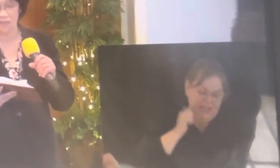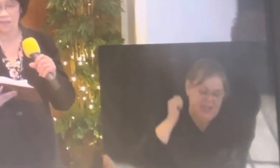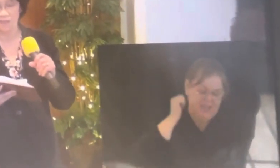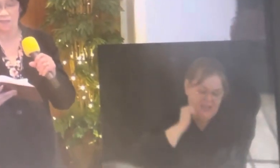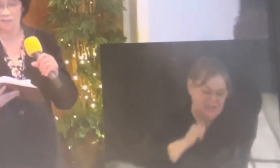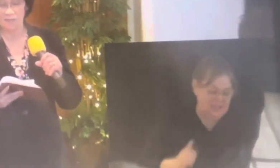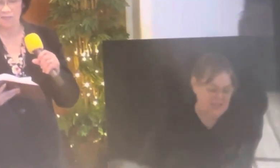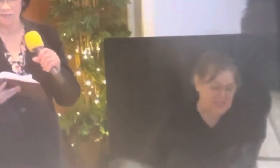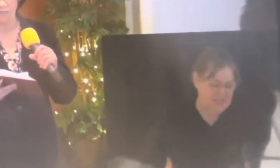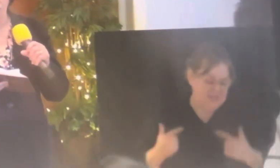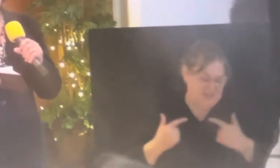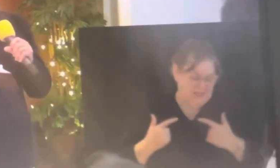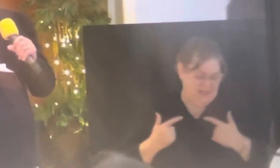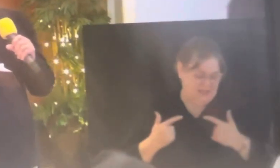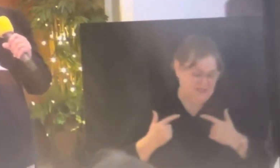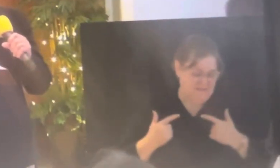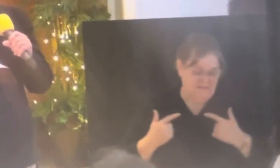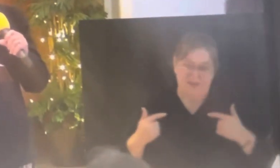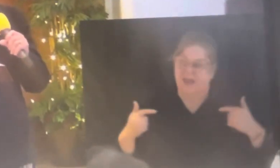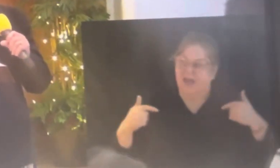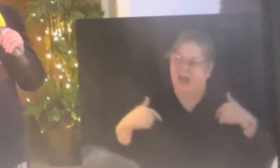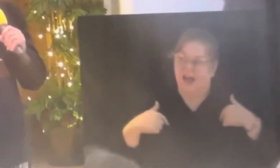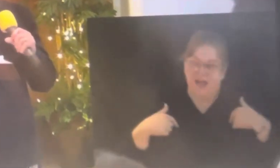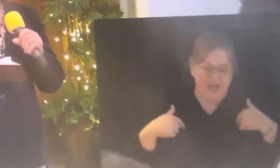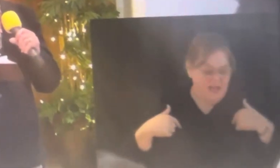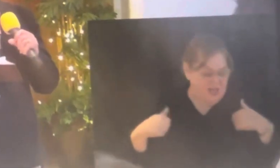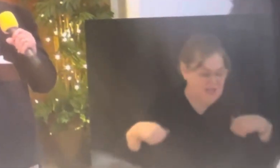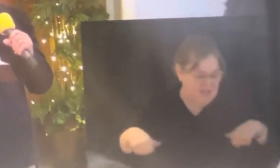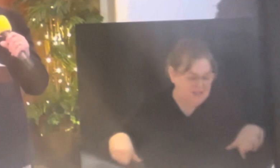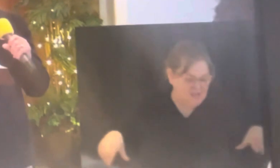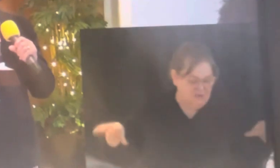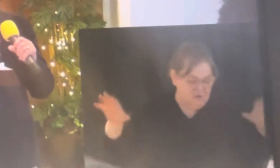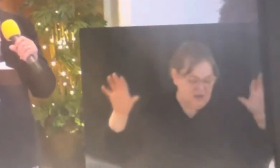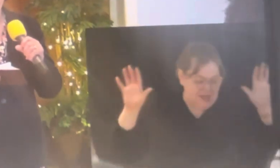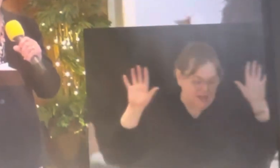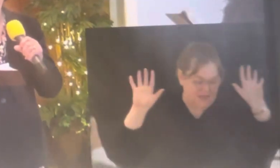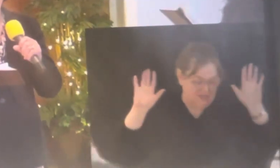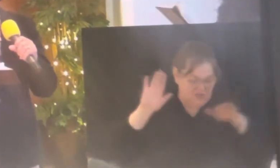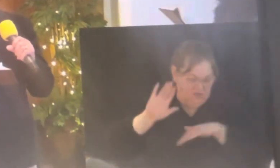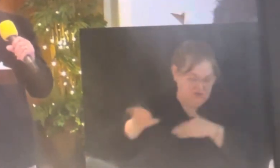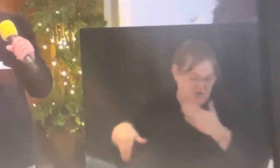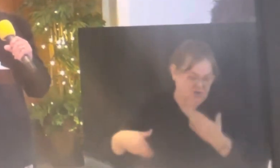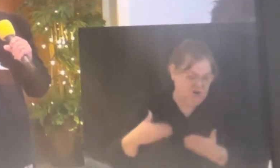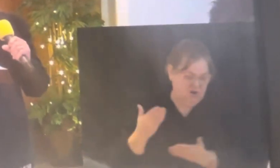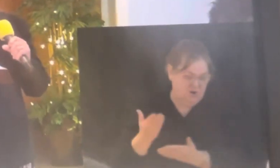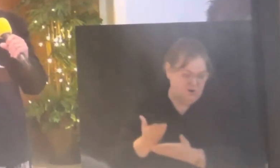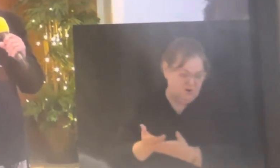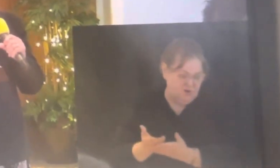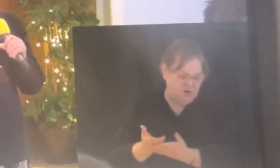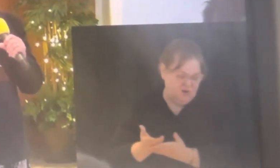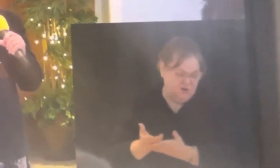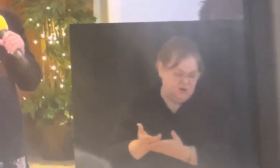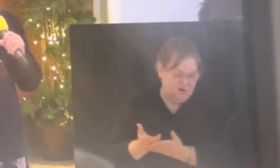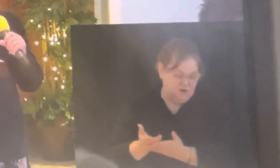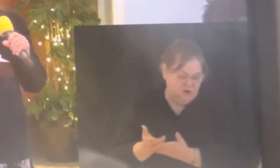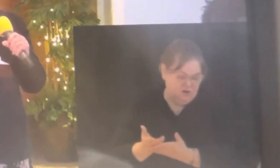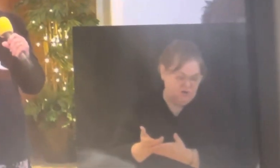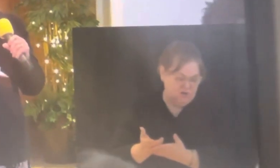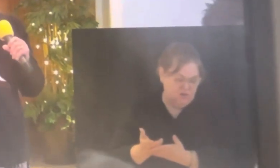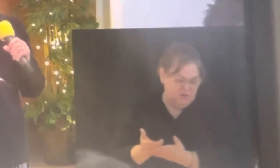daily live. I surrender all,